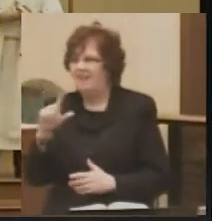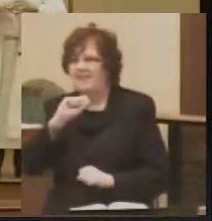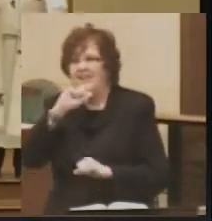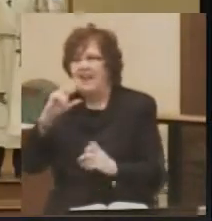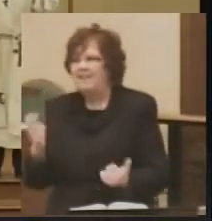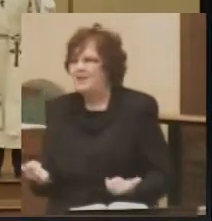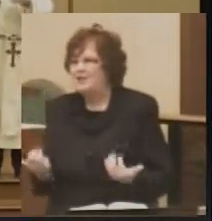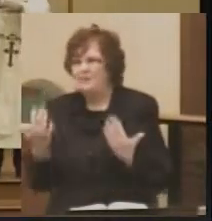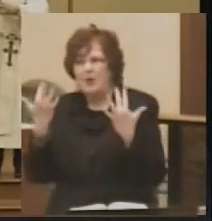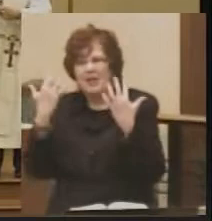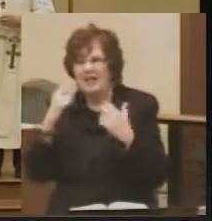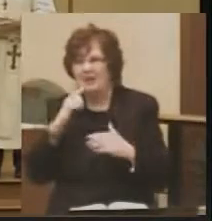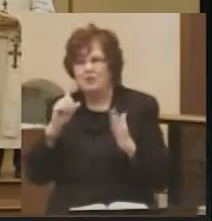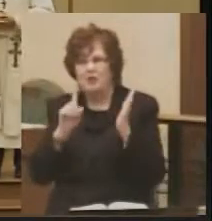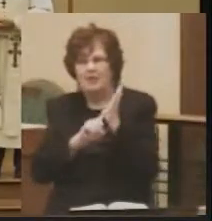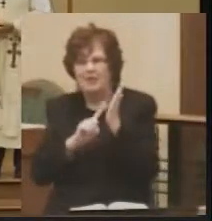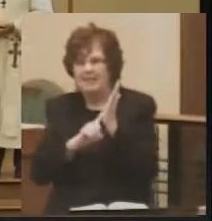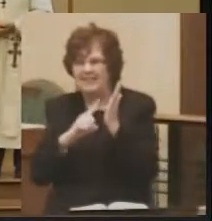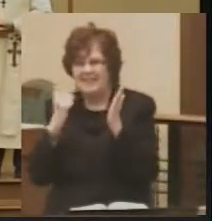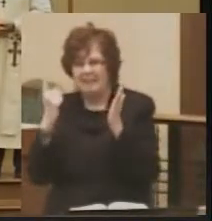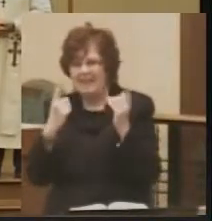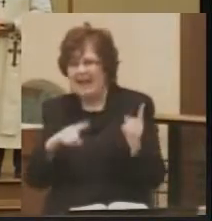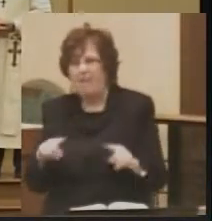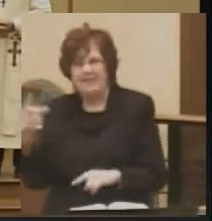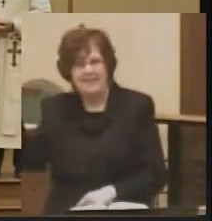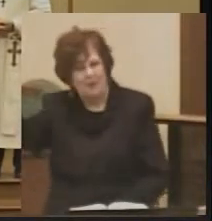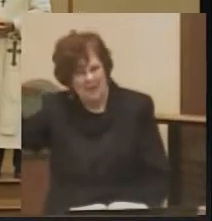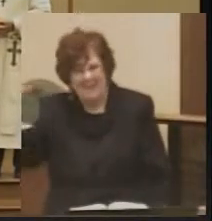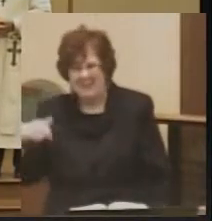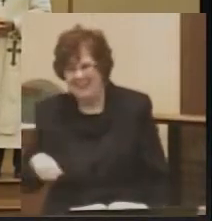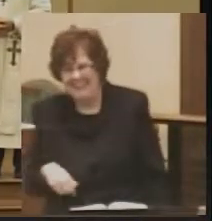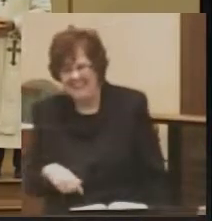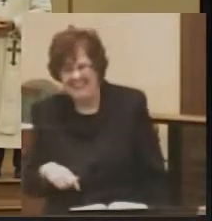believe. I'm sure alarms will go off if something happens out there.